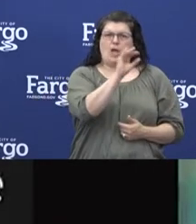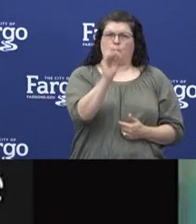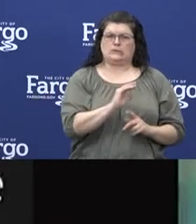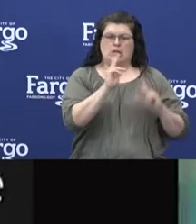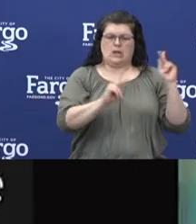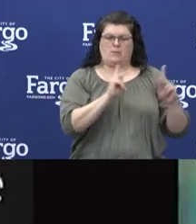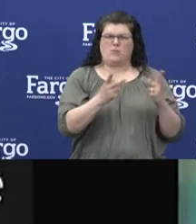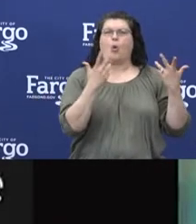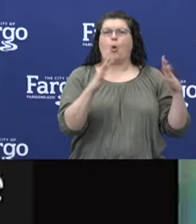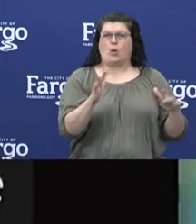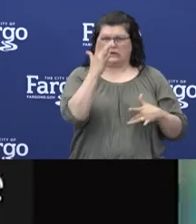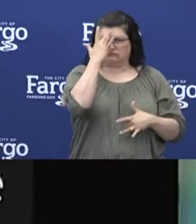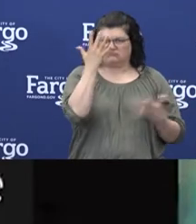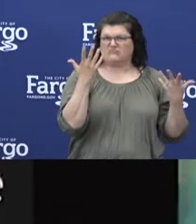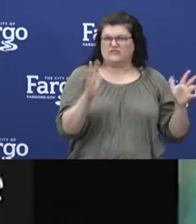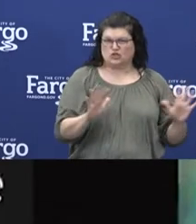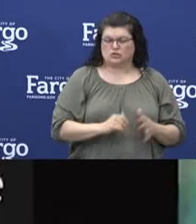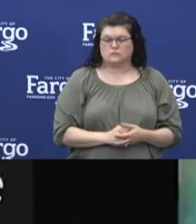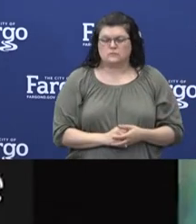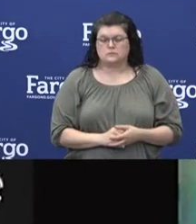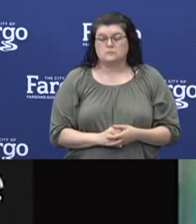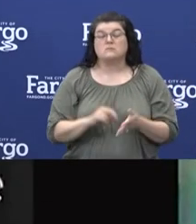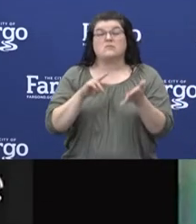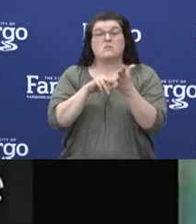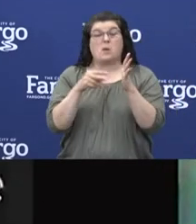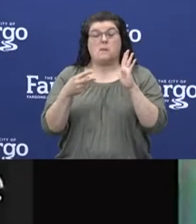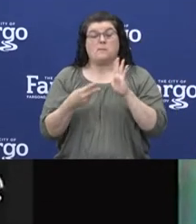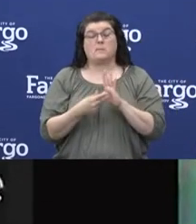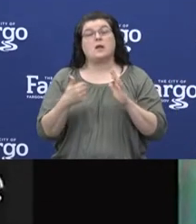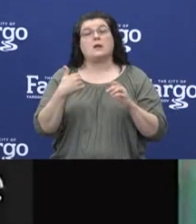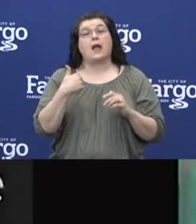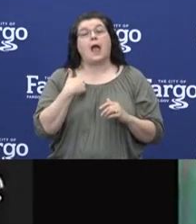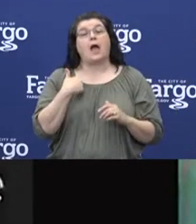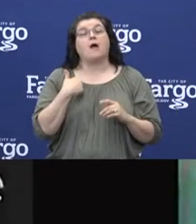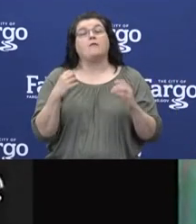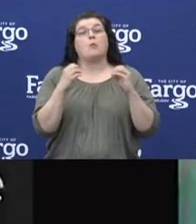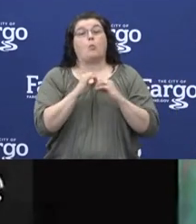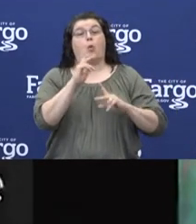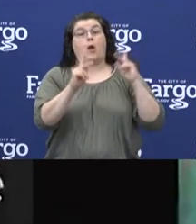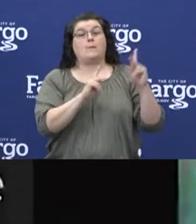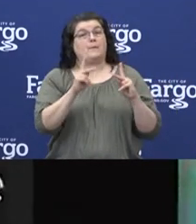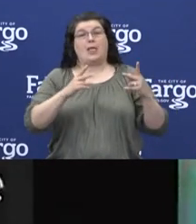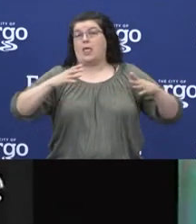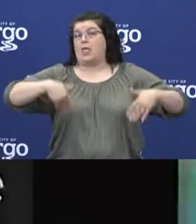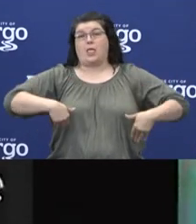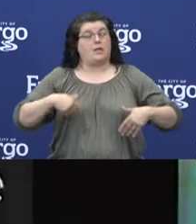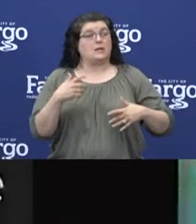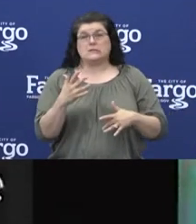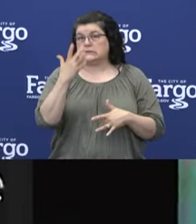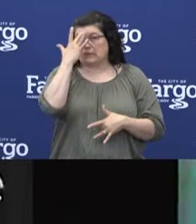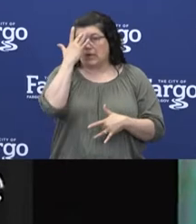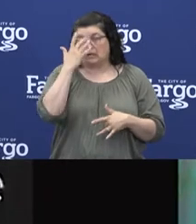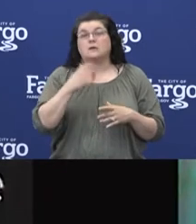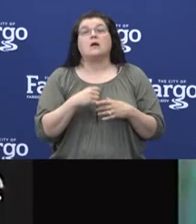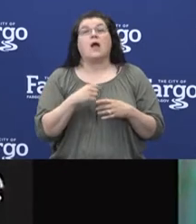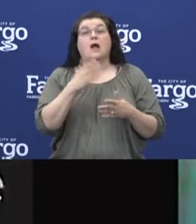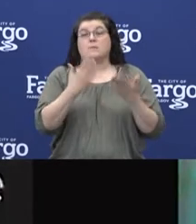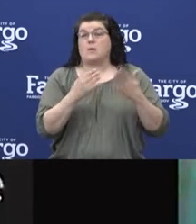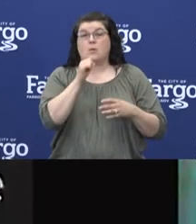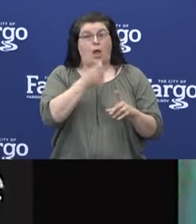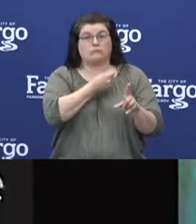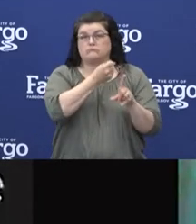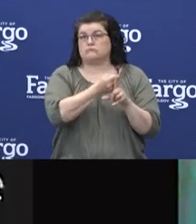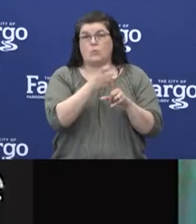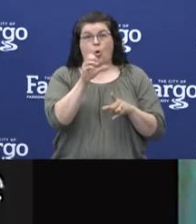population has been infected. So what that means is there's a significant amount of our population that is not immune and susceptible to COVID disease.